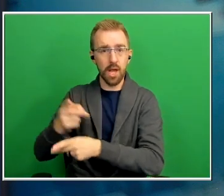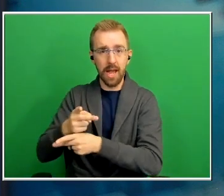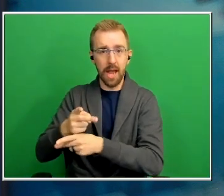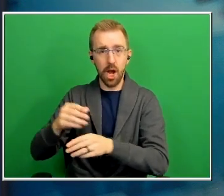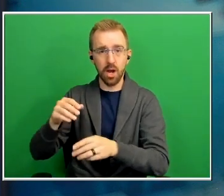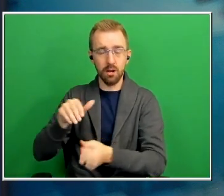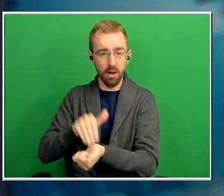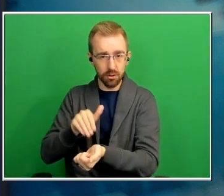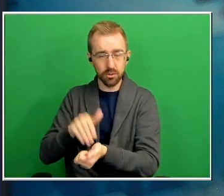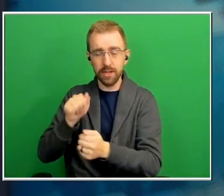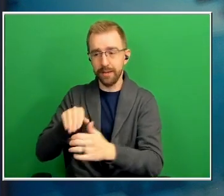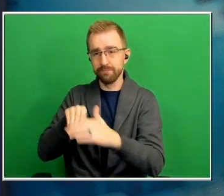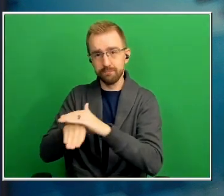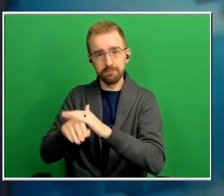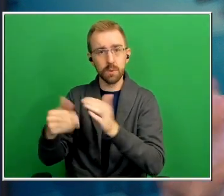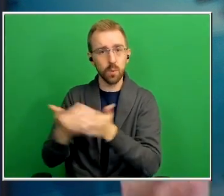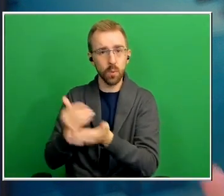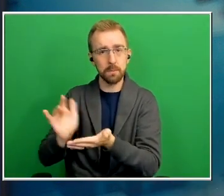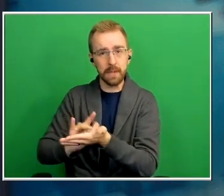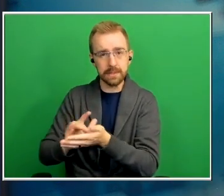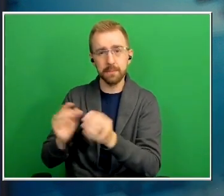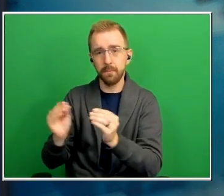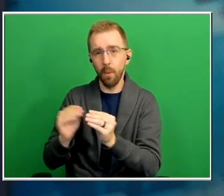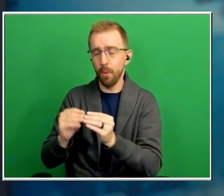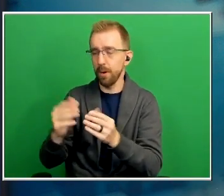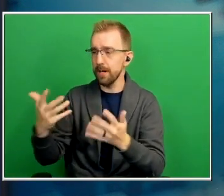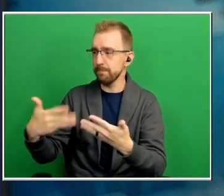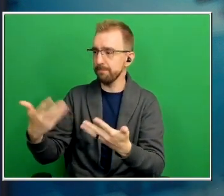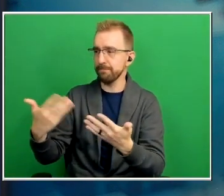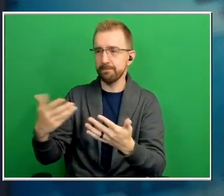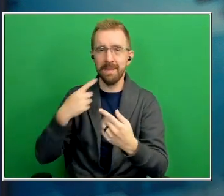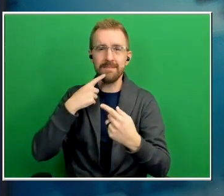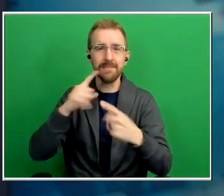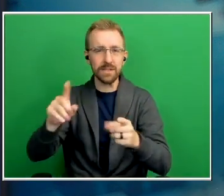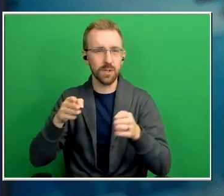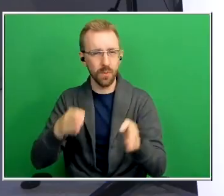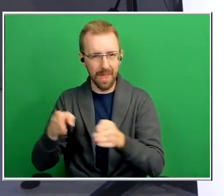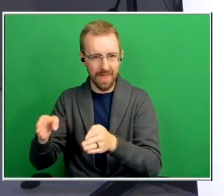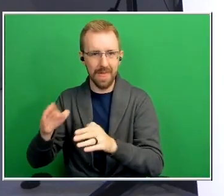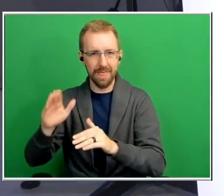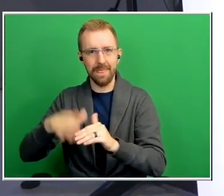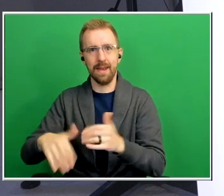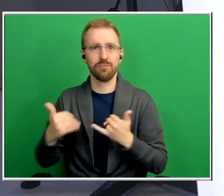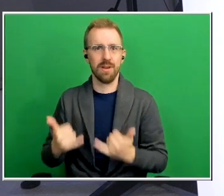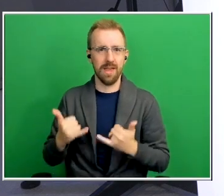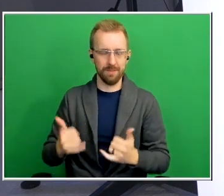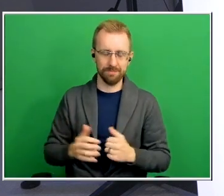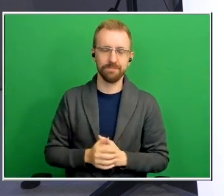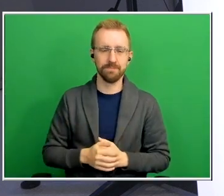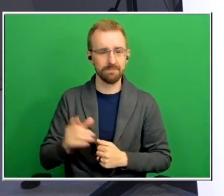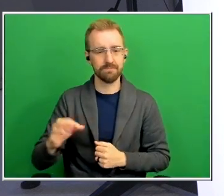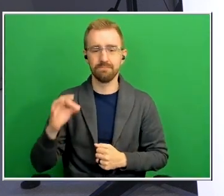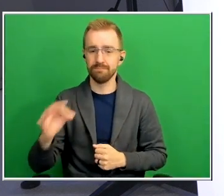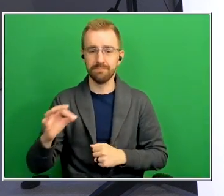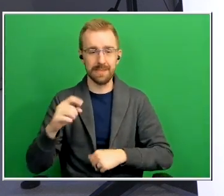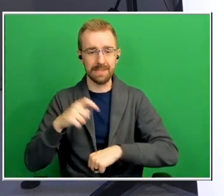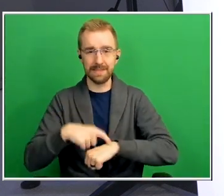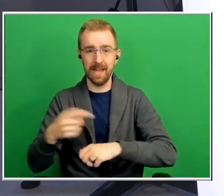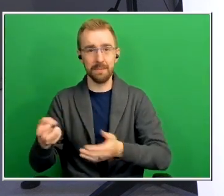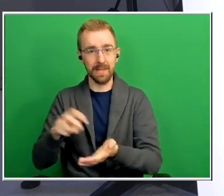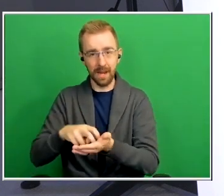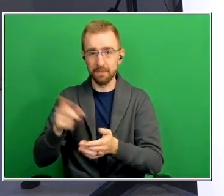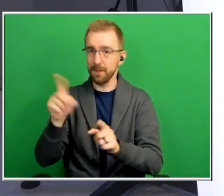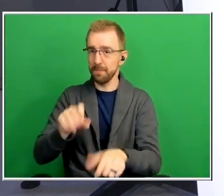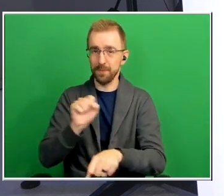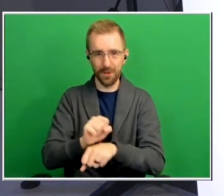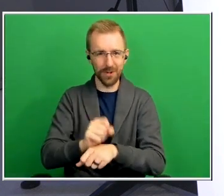in a more um you know efficient way than we're doing it exciting time for you to get up and come into work right yeah very exciting yeah good good joey